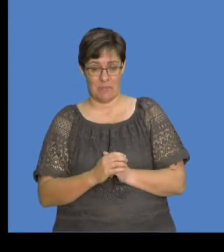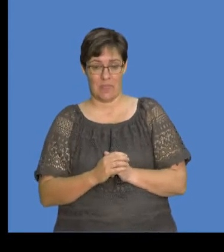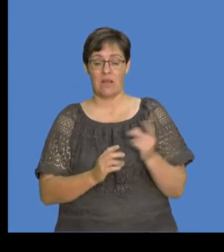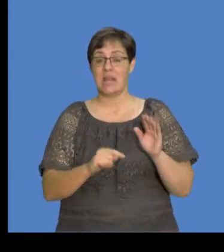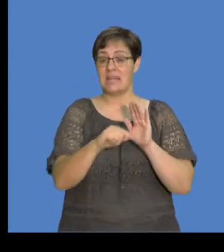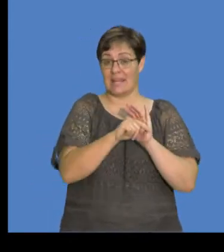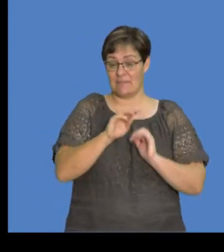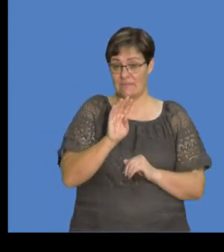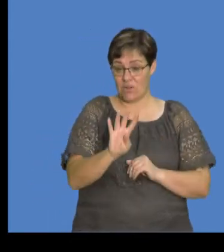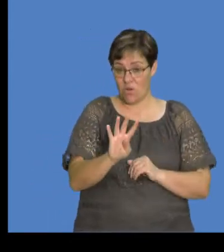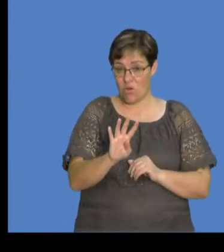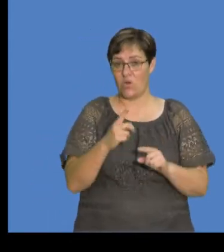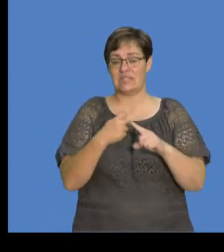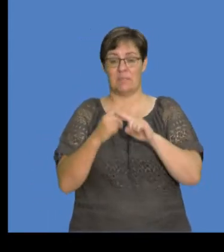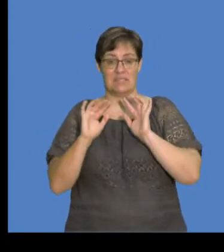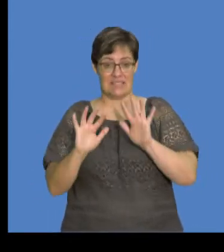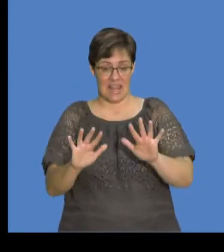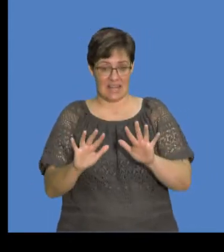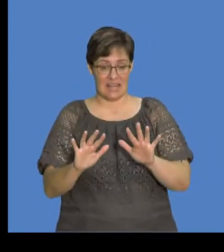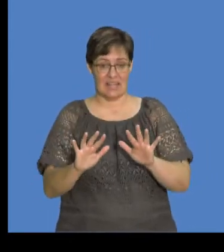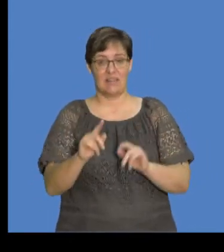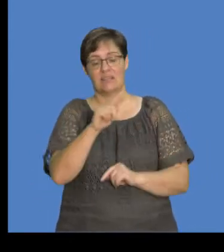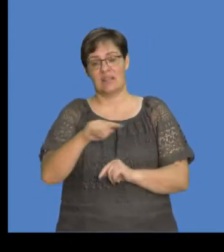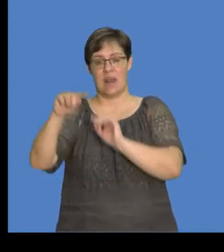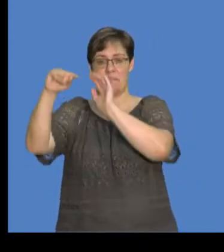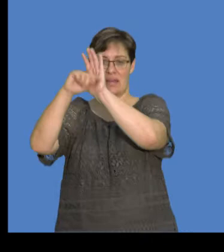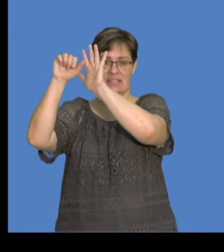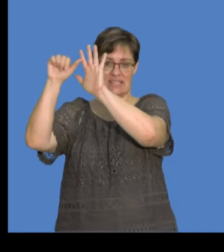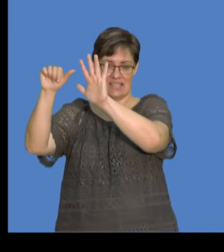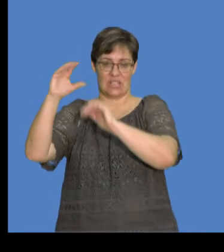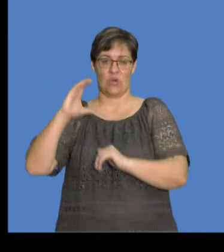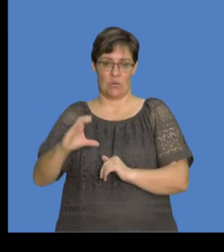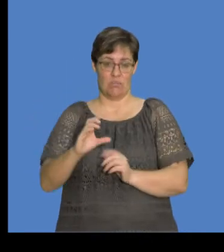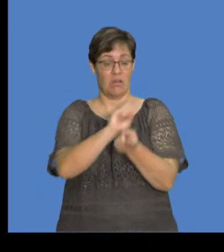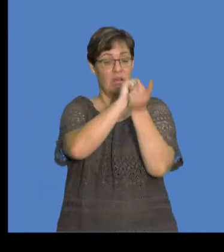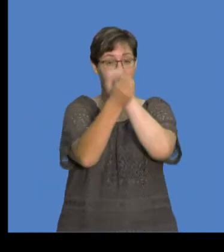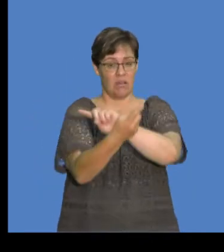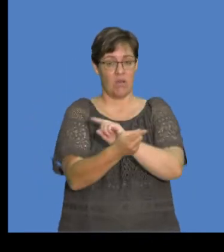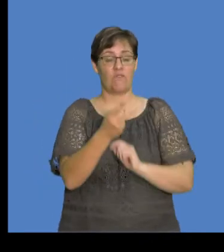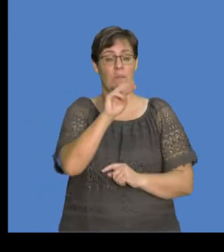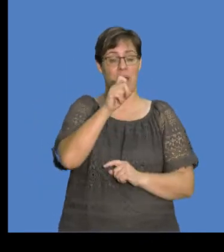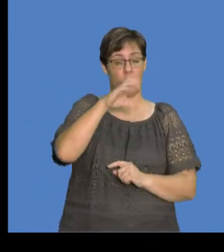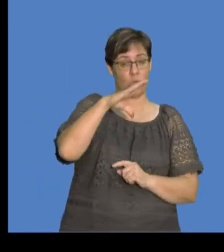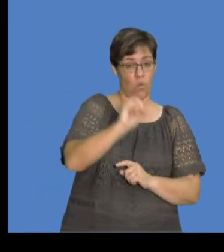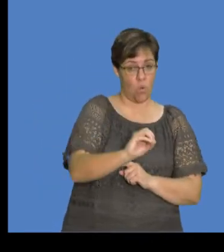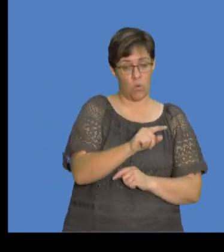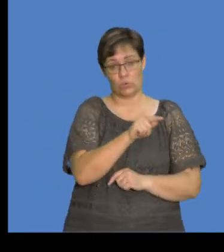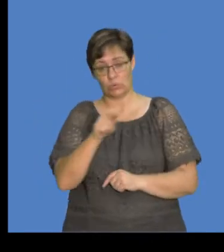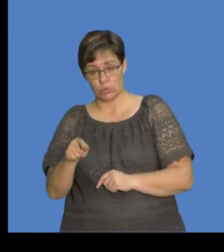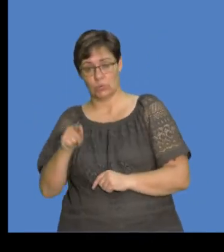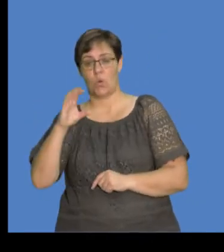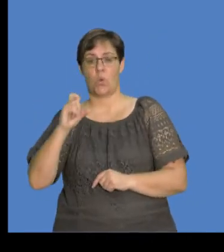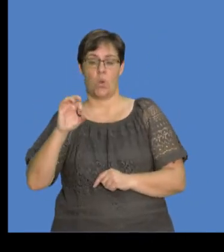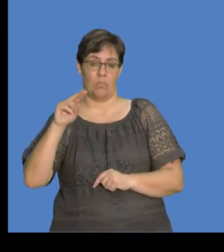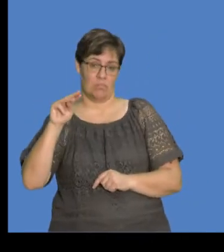coulombs, while on the other hand, negative 4 times 10 exponent negative 6 coulombs. So the conversion is from